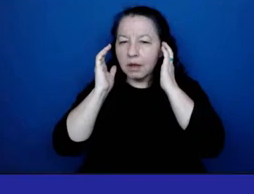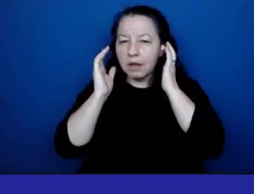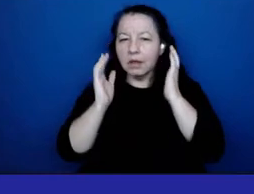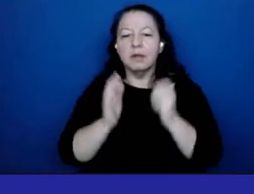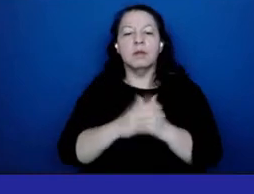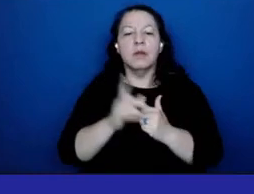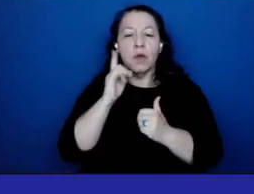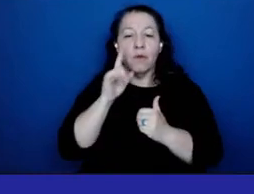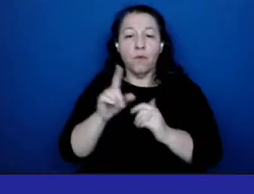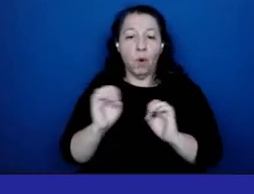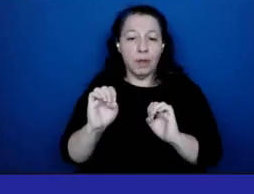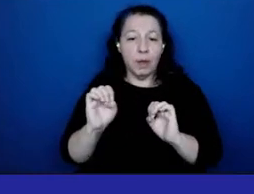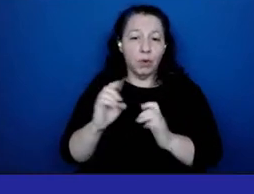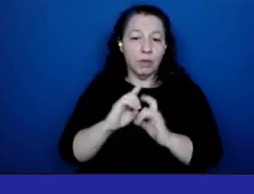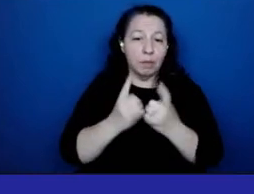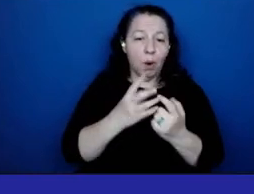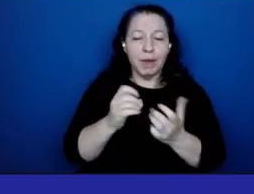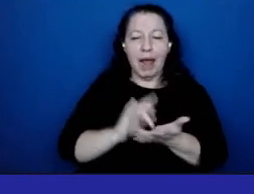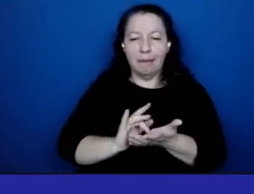med surgical units